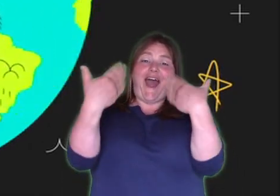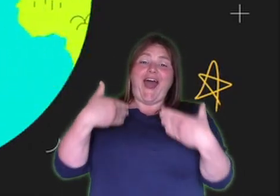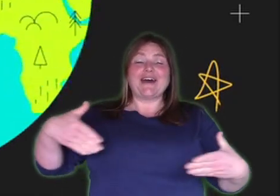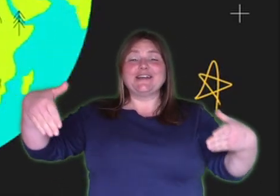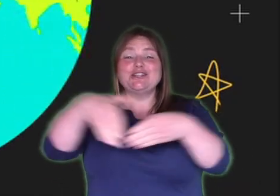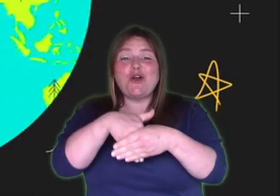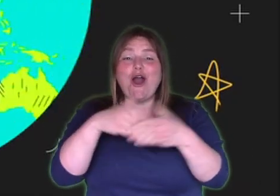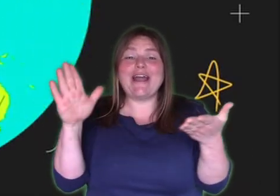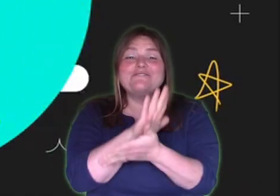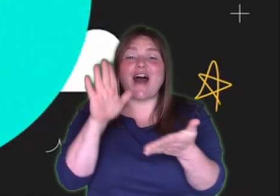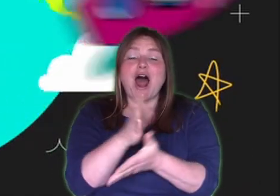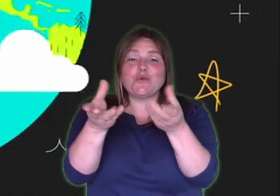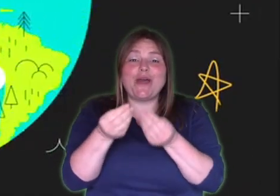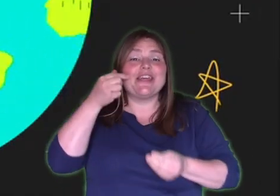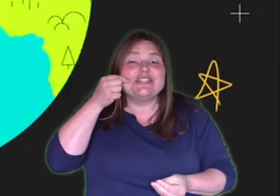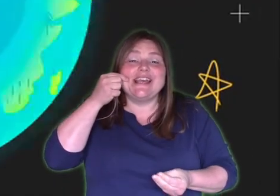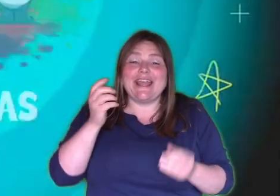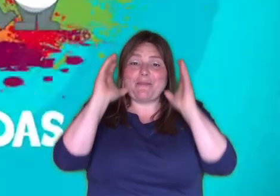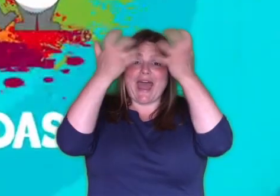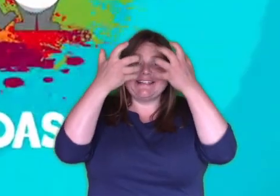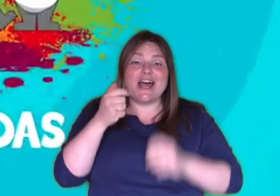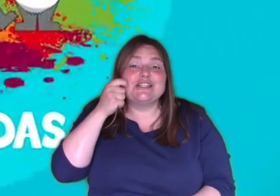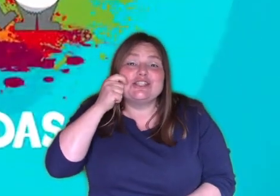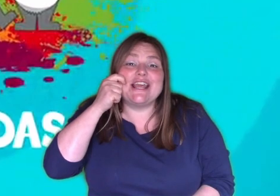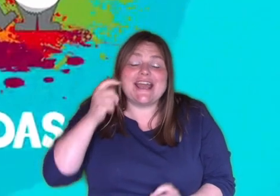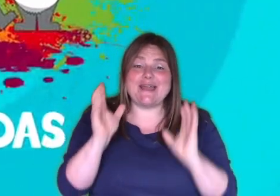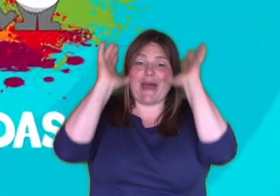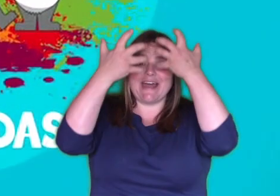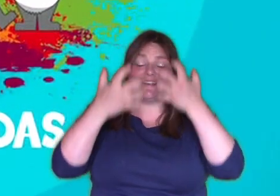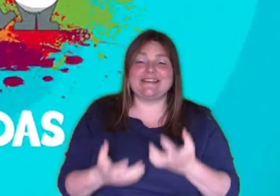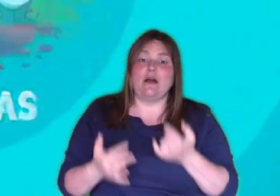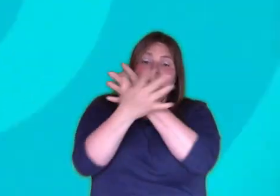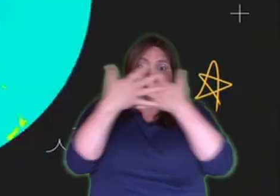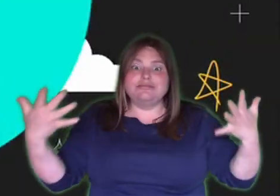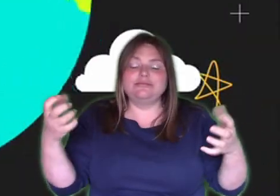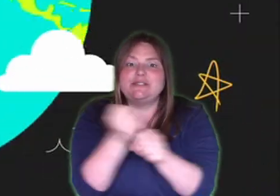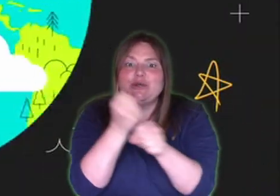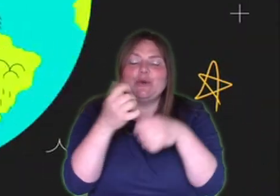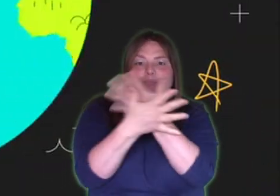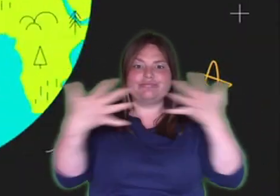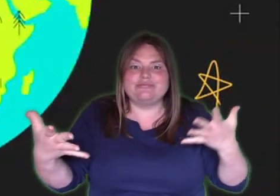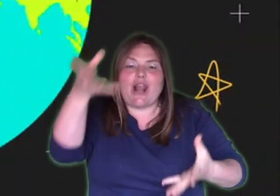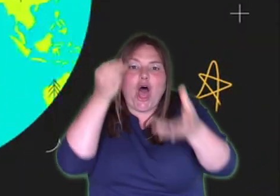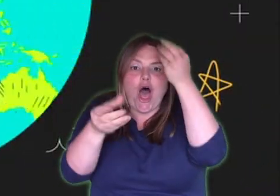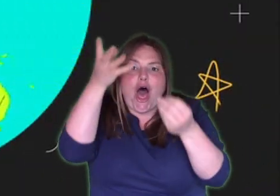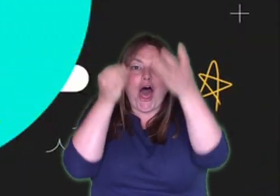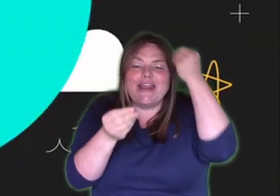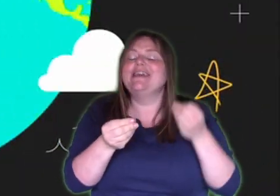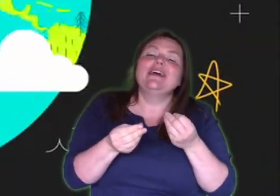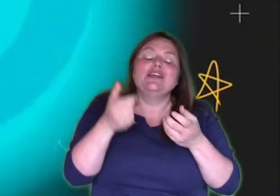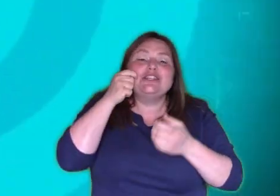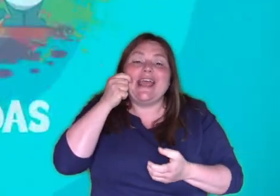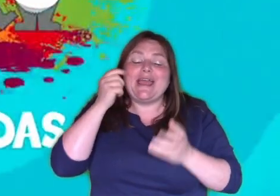Join in with a world of fun with the Cheeky Pandas, Cheeky Pandas. So much to do and so much to